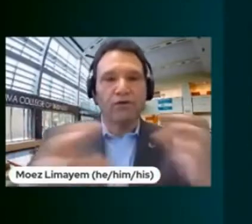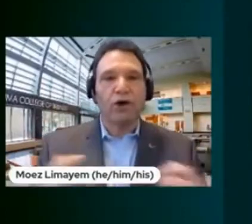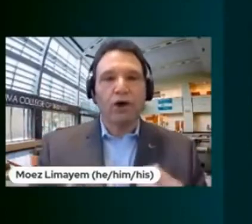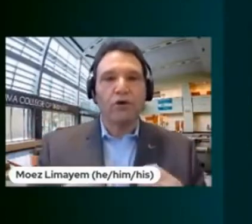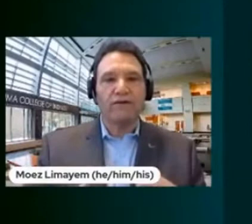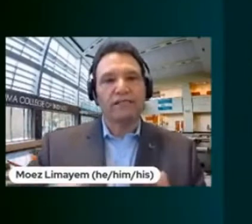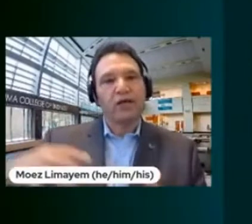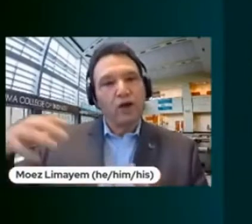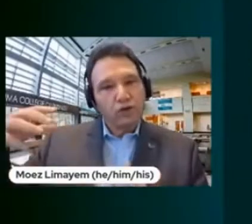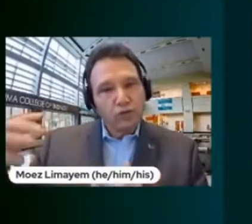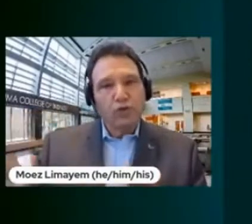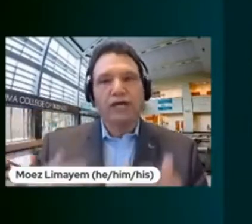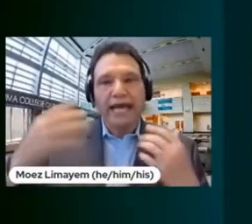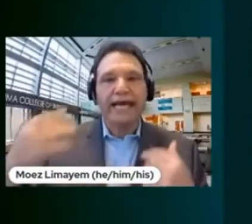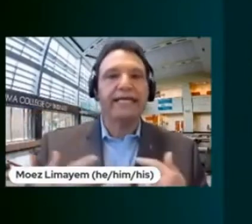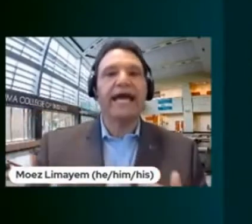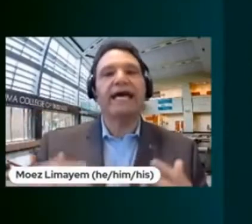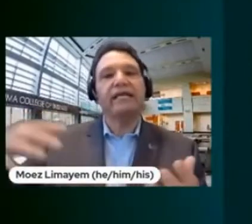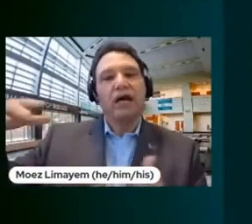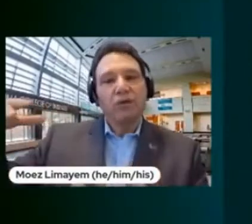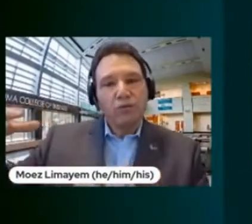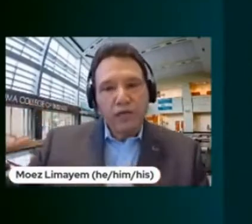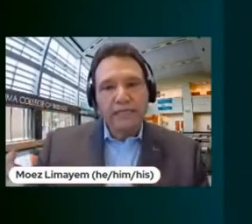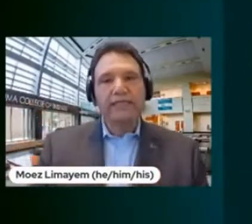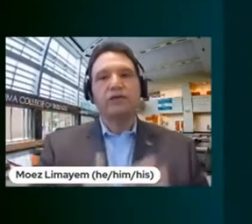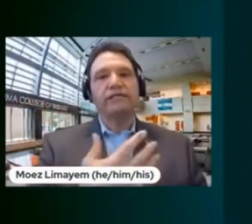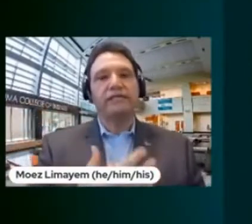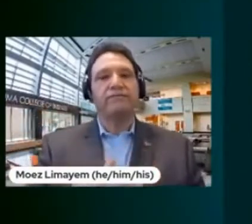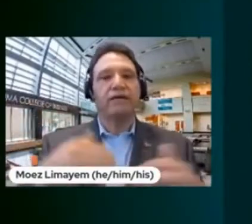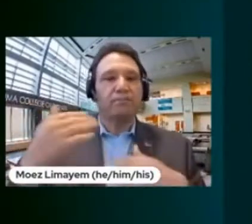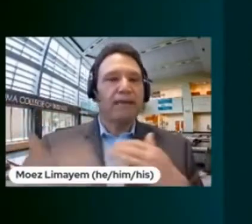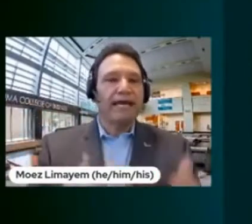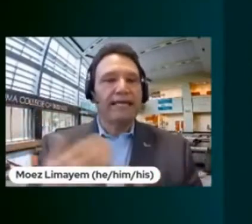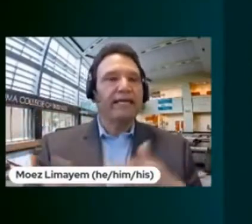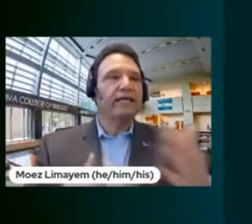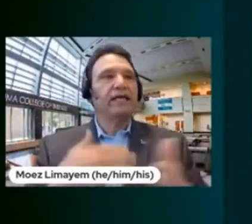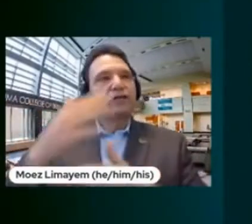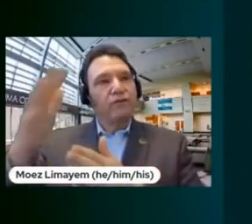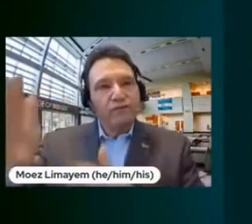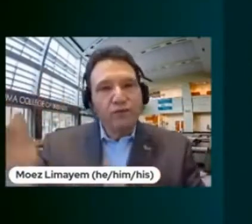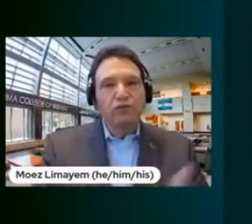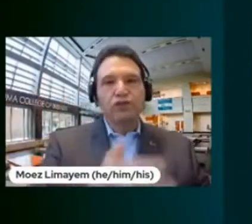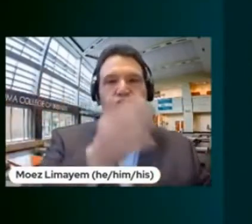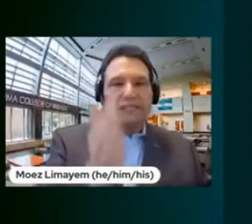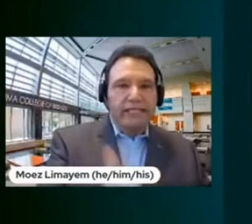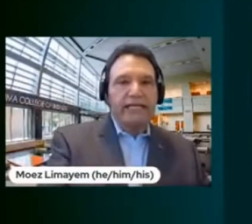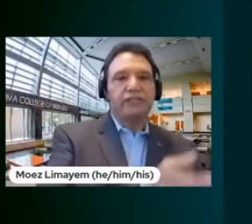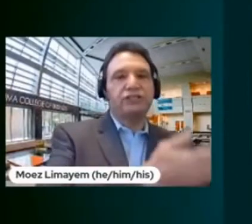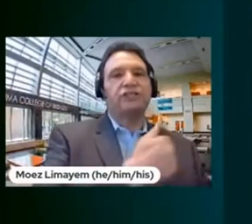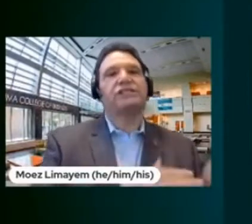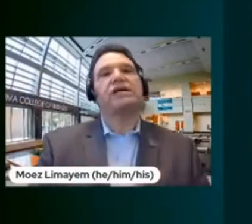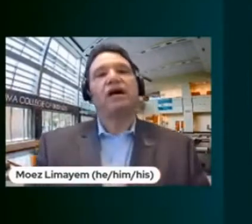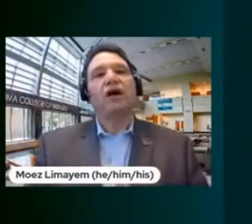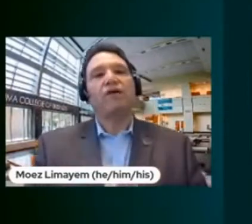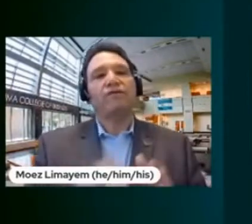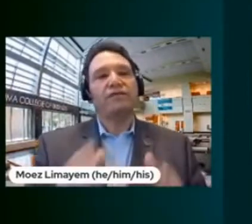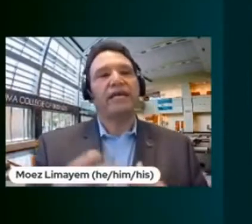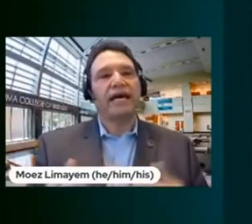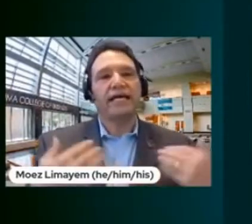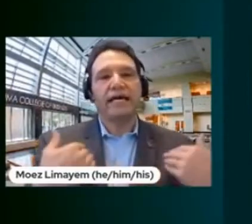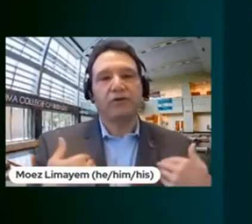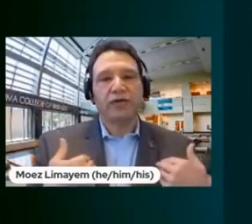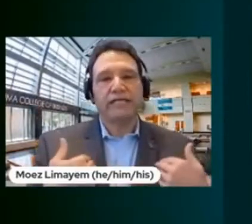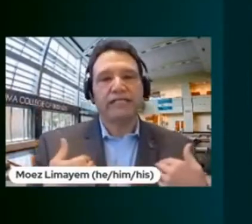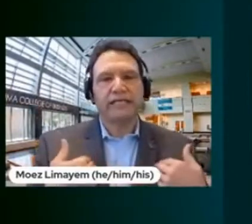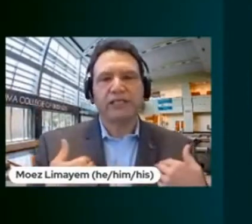important for all of us to work hand in hand with the legal team in planning the future stages of